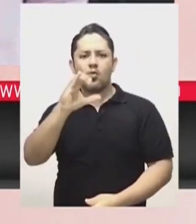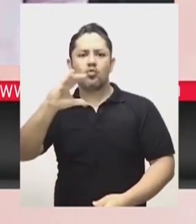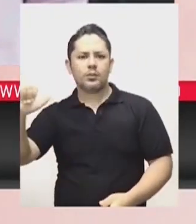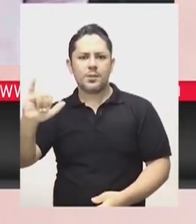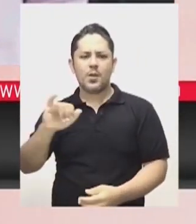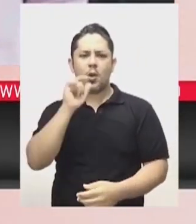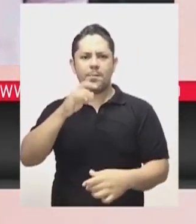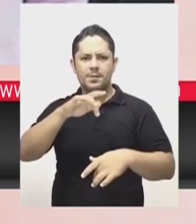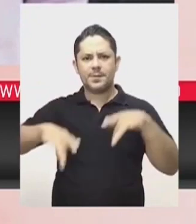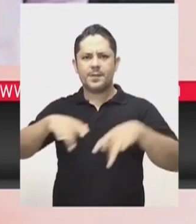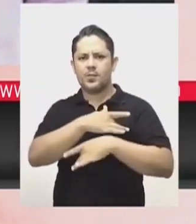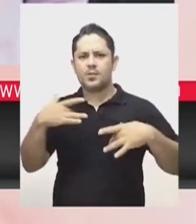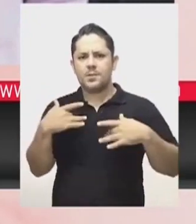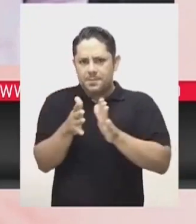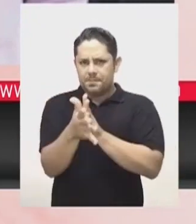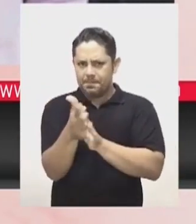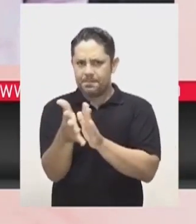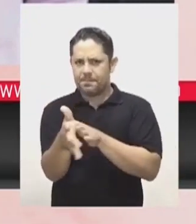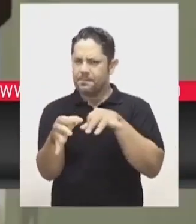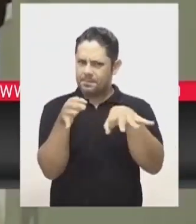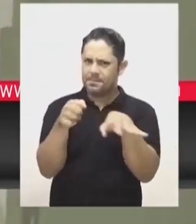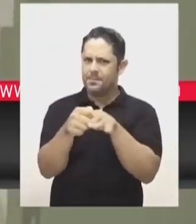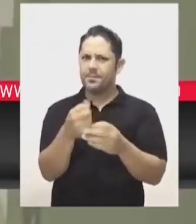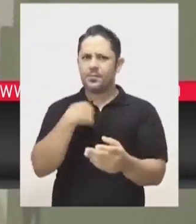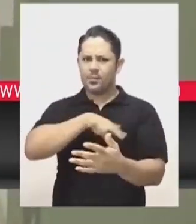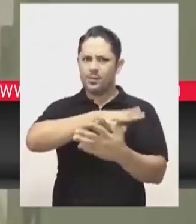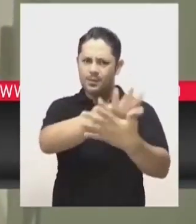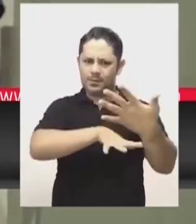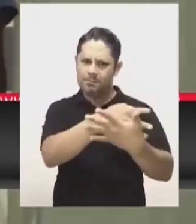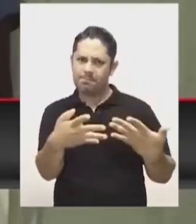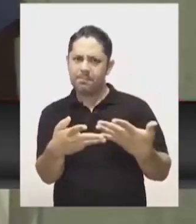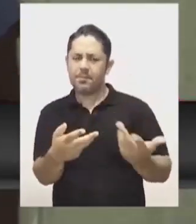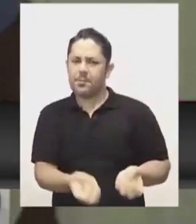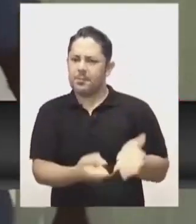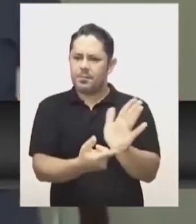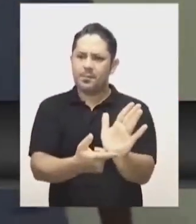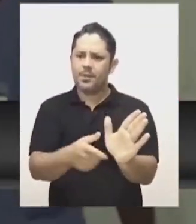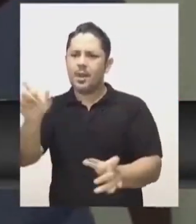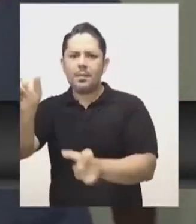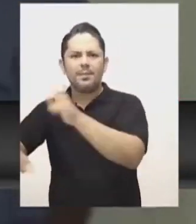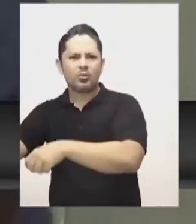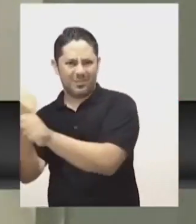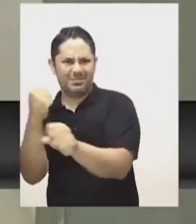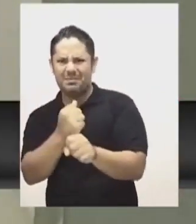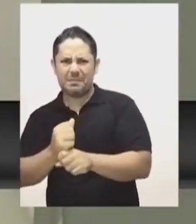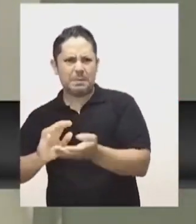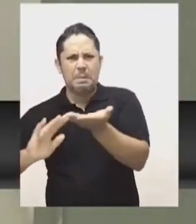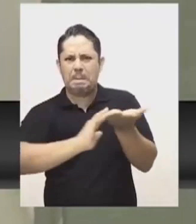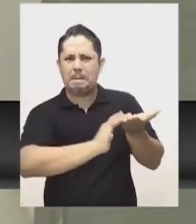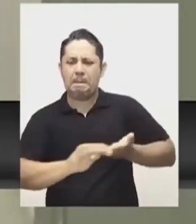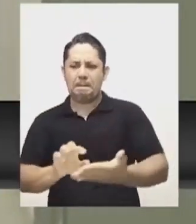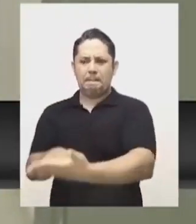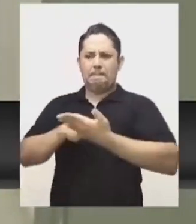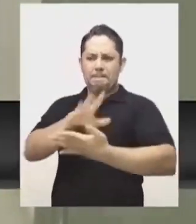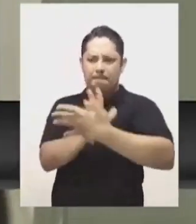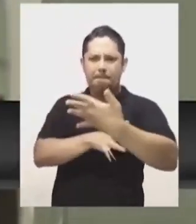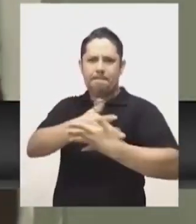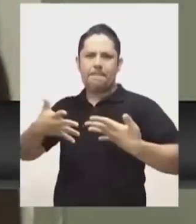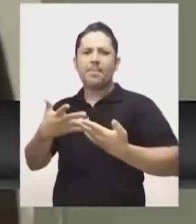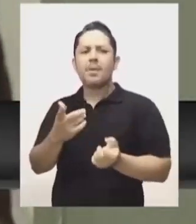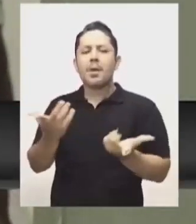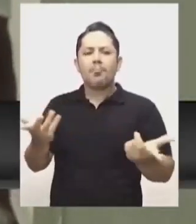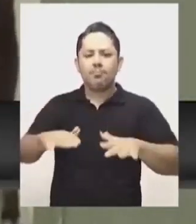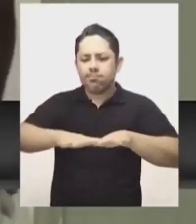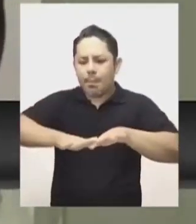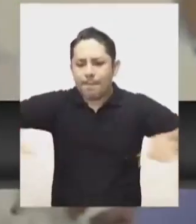Duma to know everything that is happening at the hospital. In front of the new intensive care unit, the head of the health portfolio expressed in a debate that there is a schedule